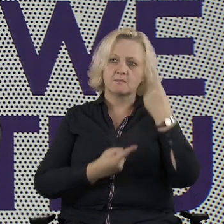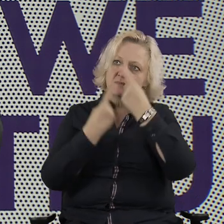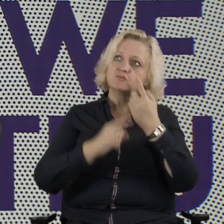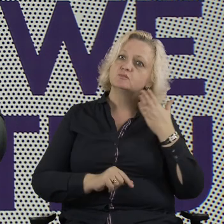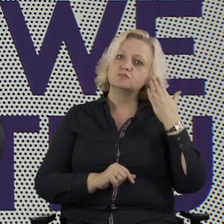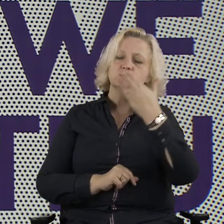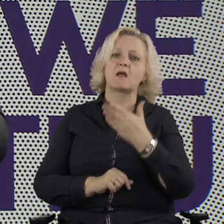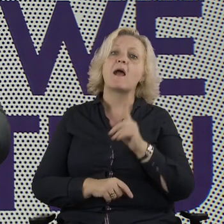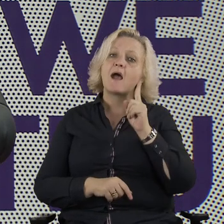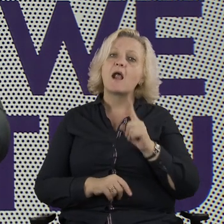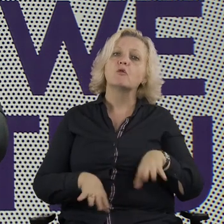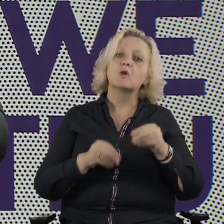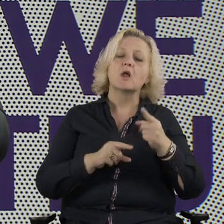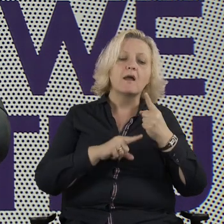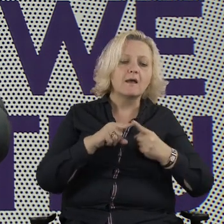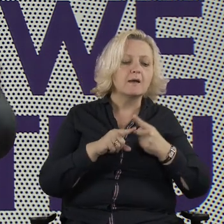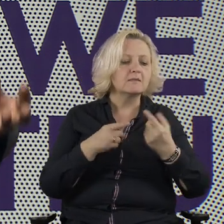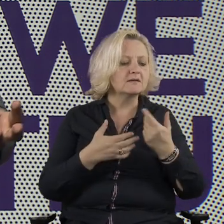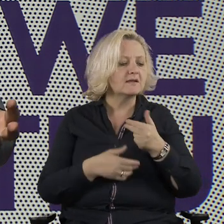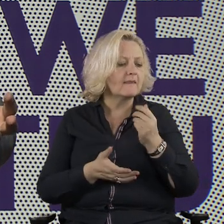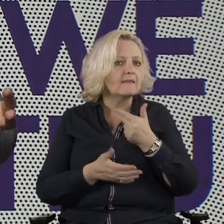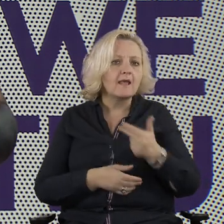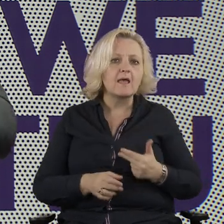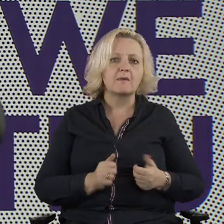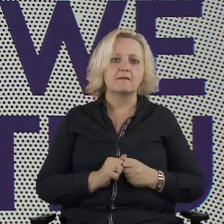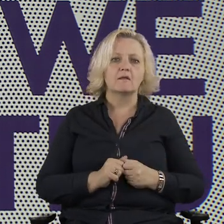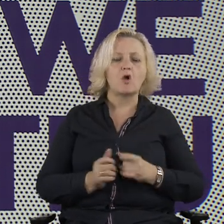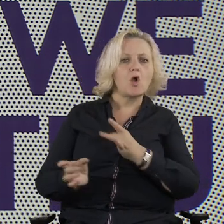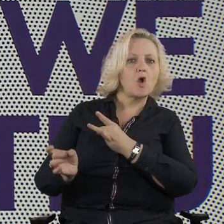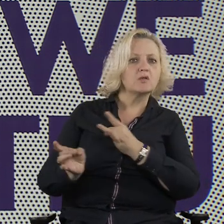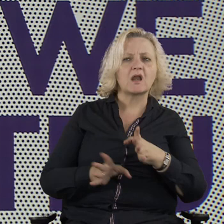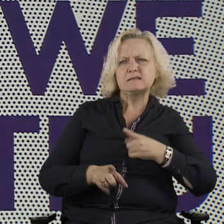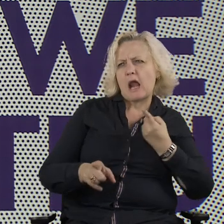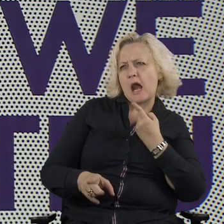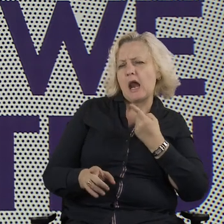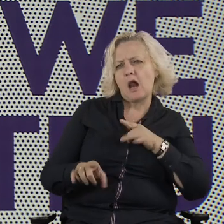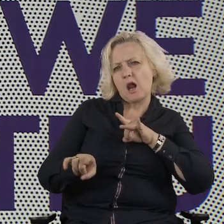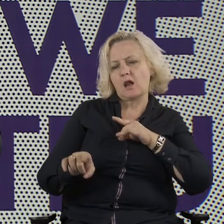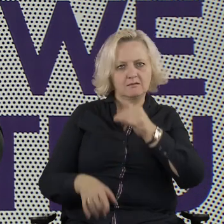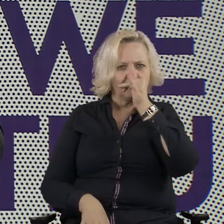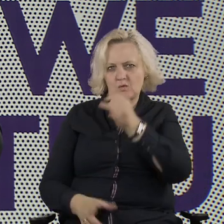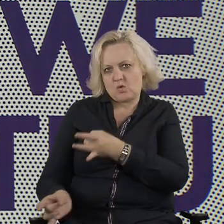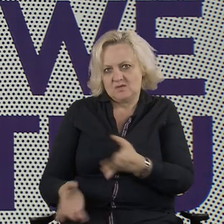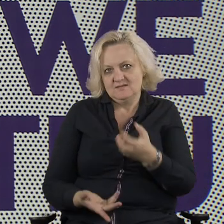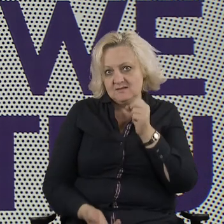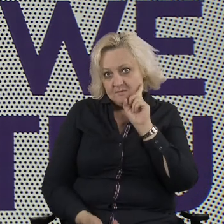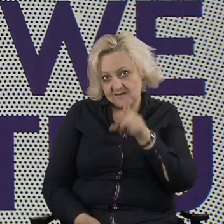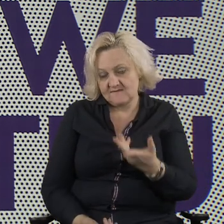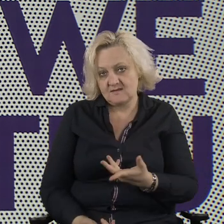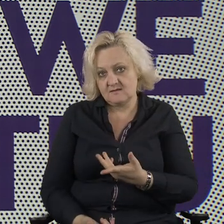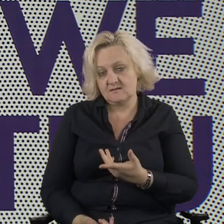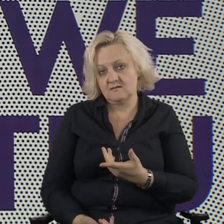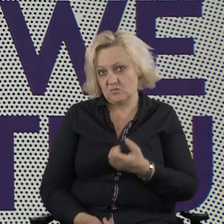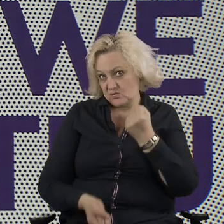You don't run a marathon on day one. It gets even trickier when you want somebody else to take